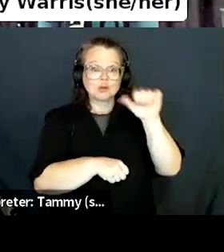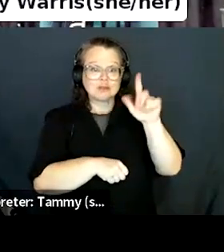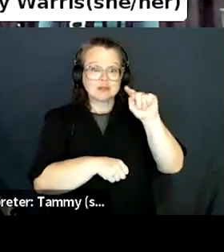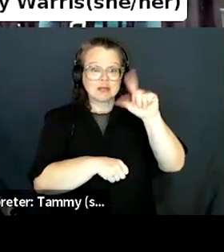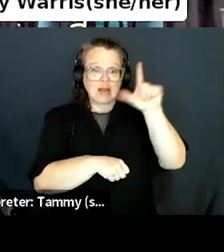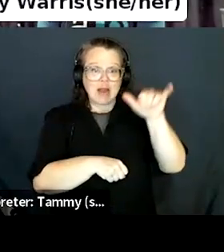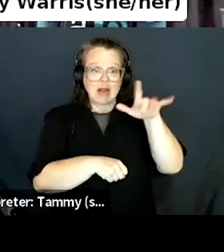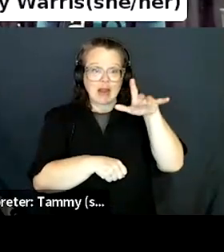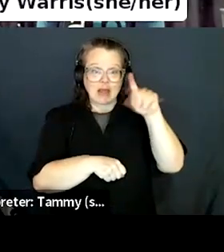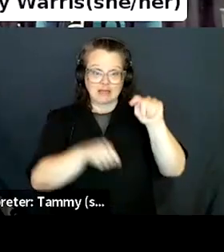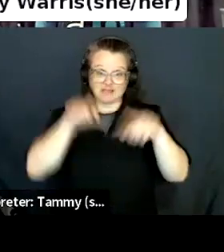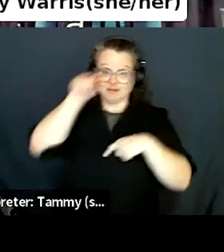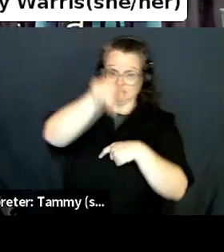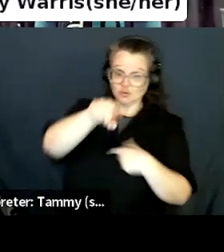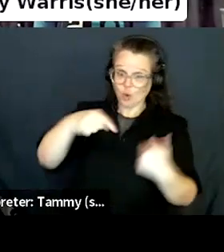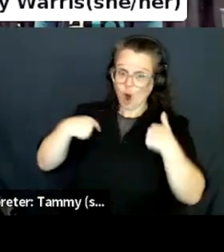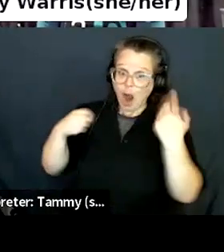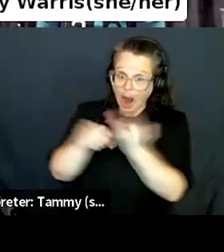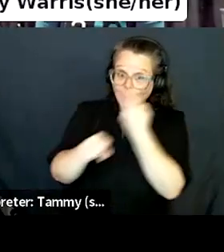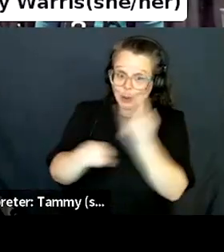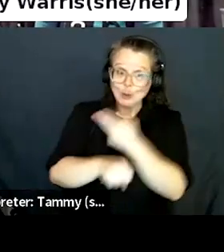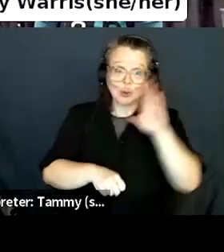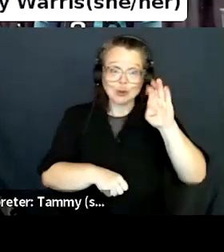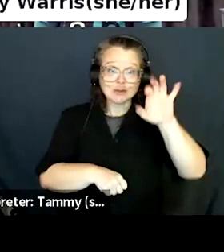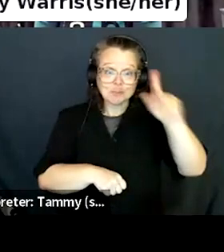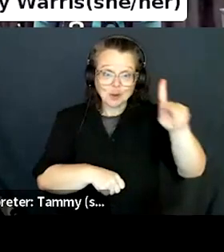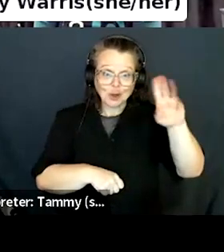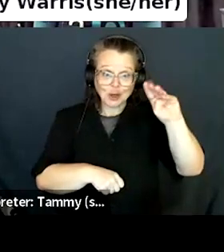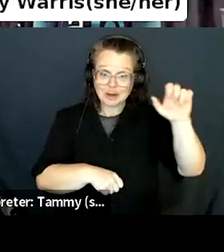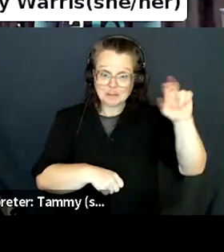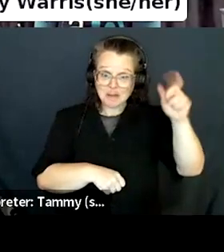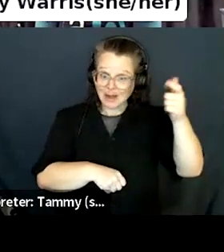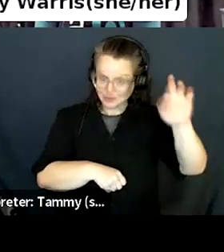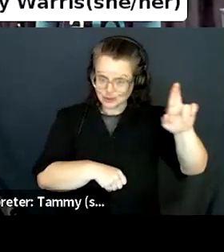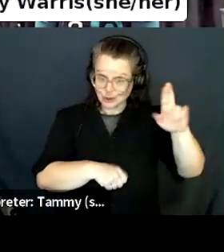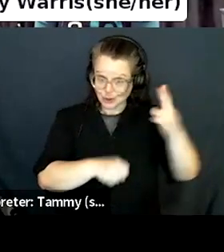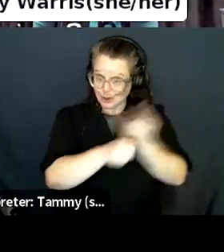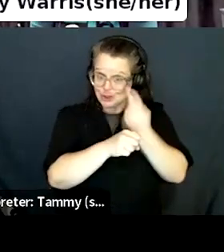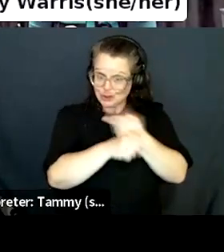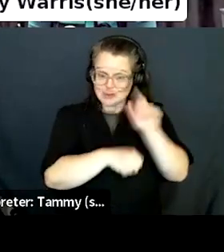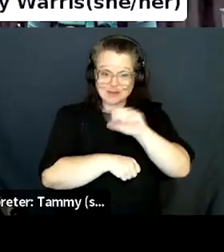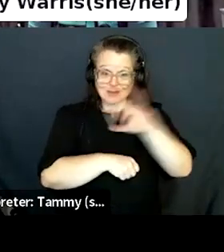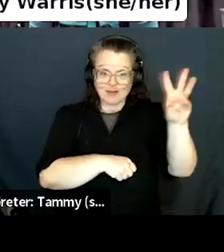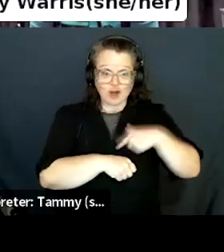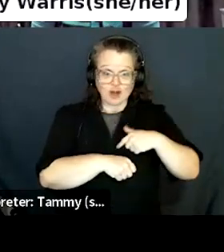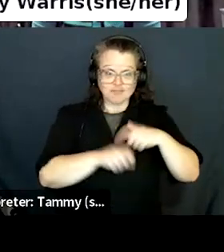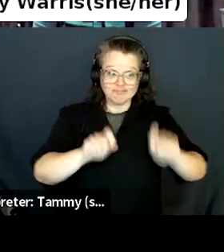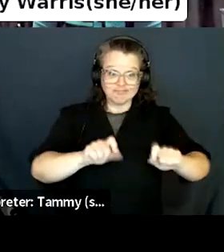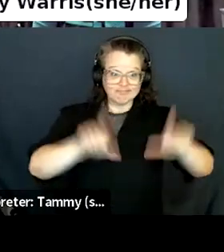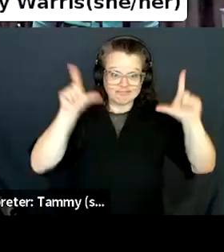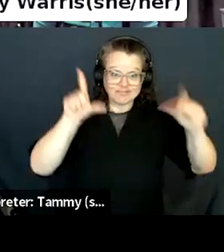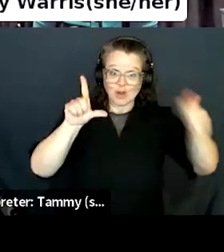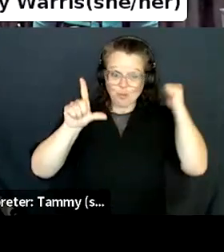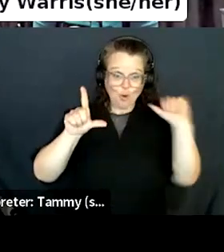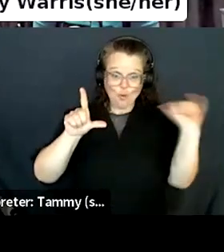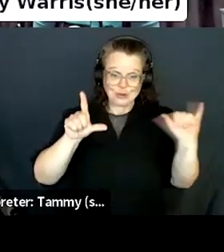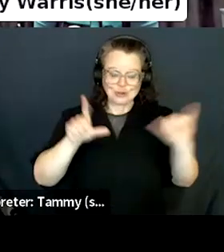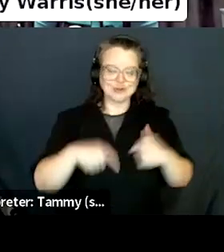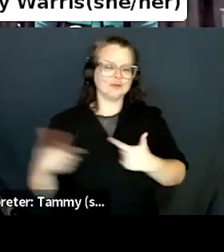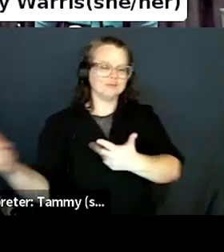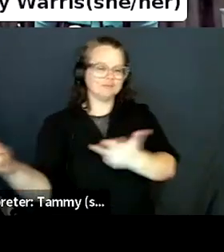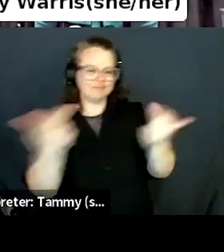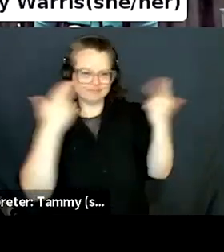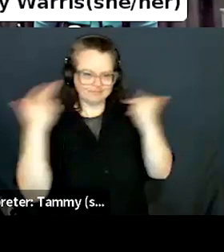Okay. There you go. It's good to know we're all struggling with the same thing. Um, I'd also like to say